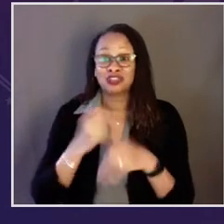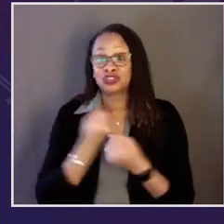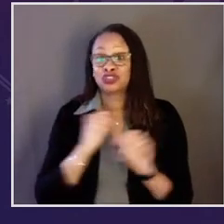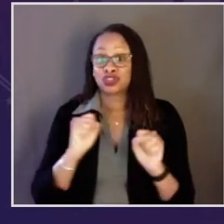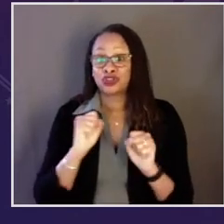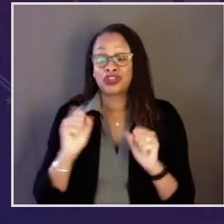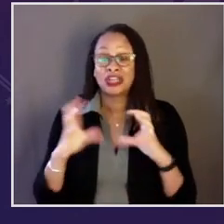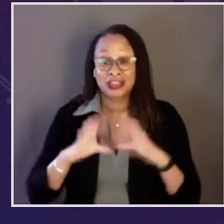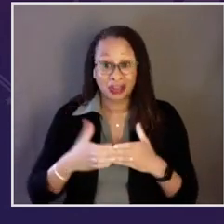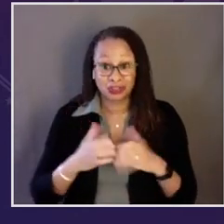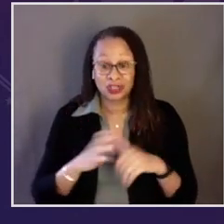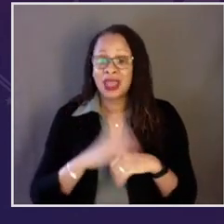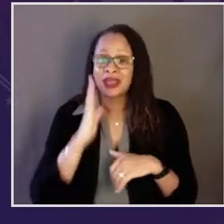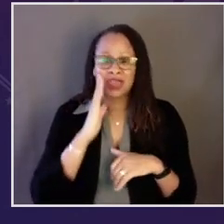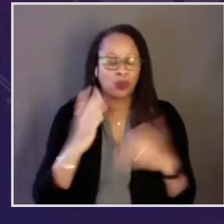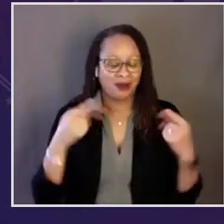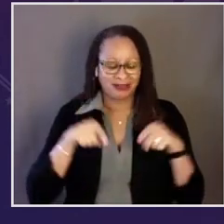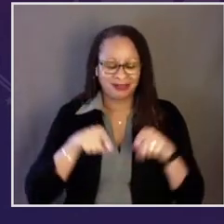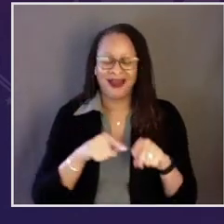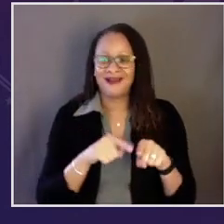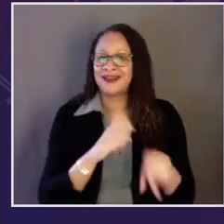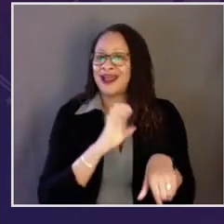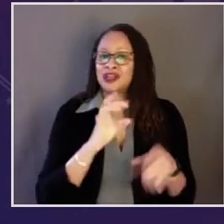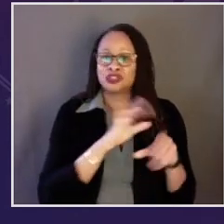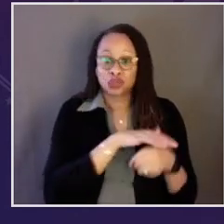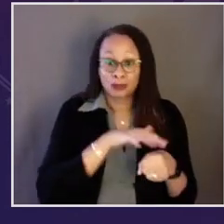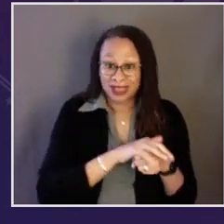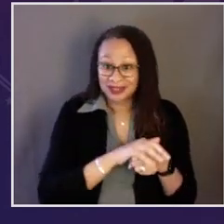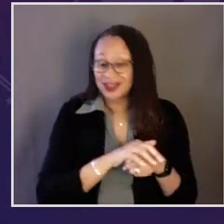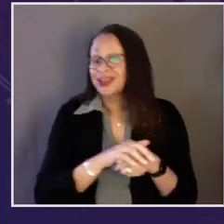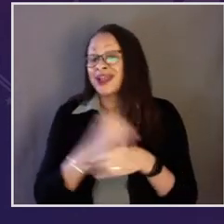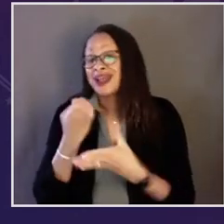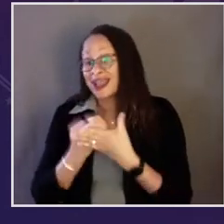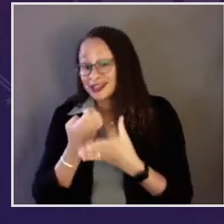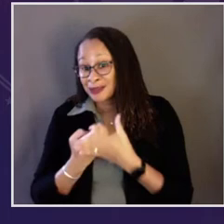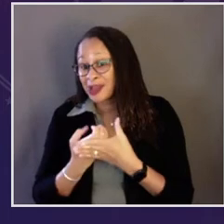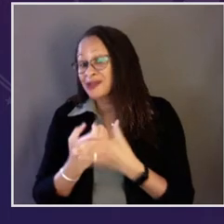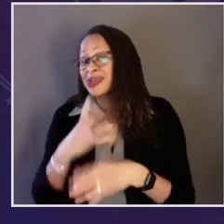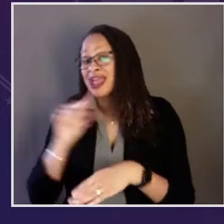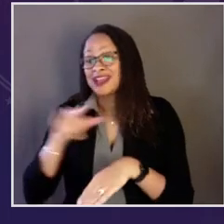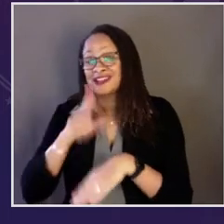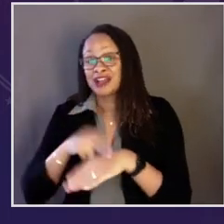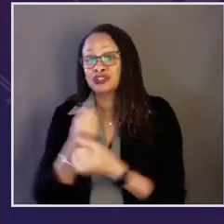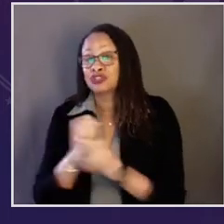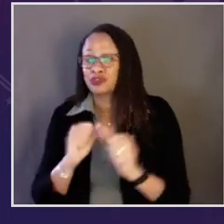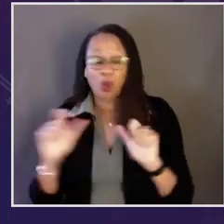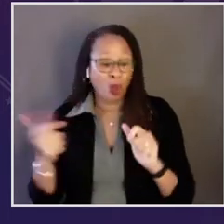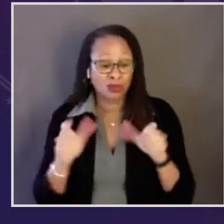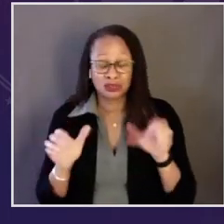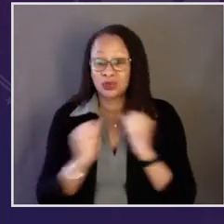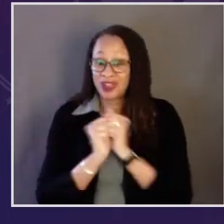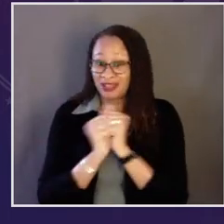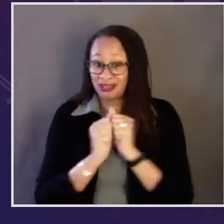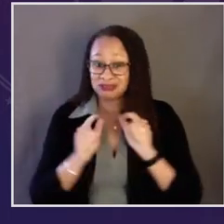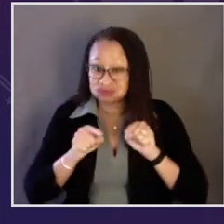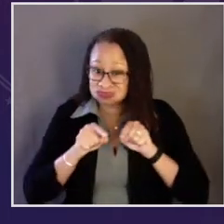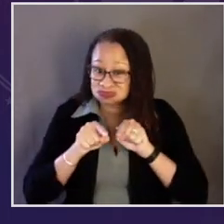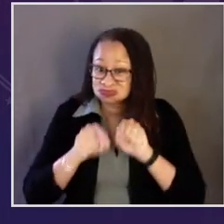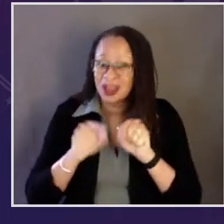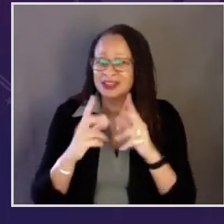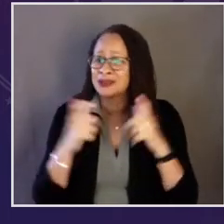and the National Security Council. Together, they'll align domestic policy, economic policy, and national security